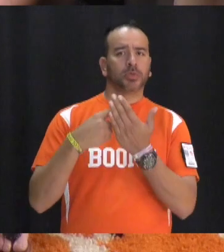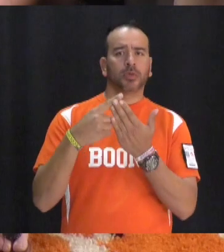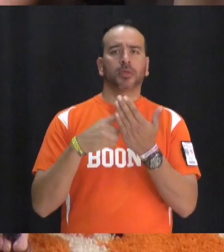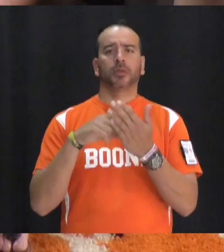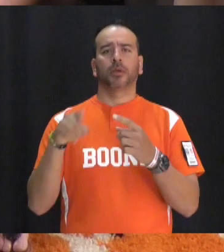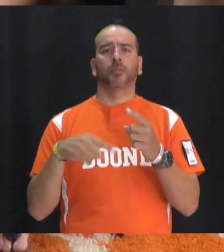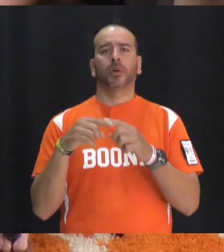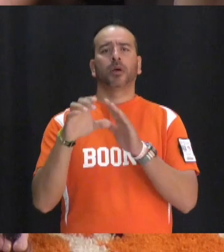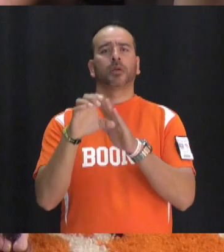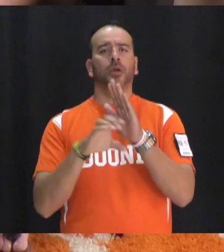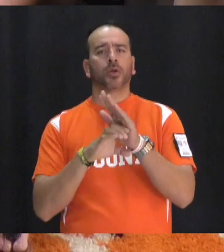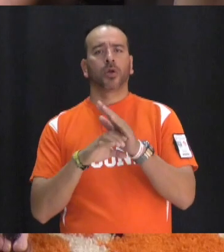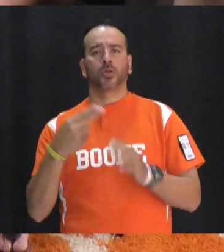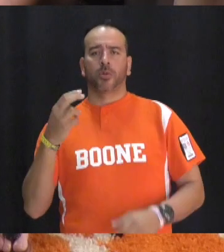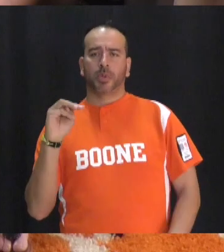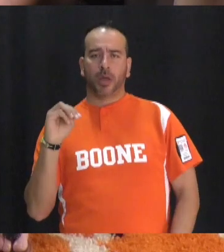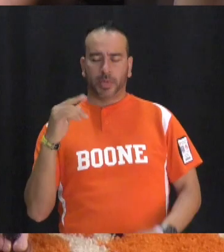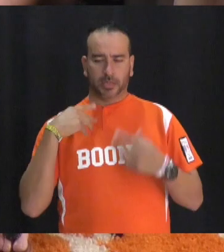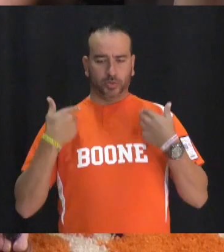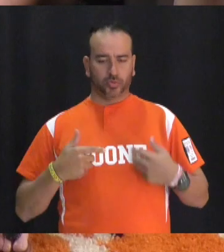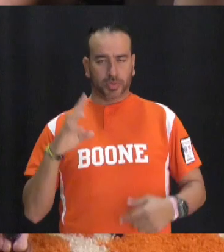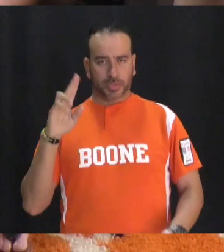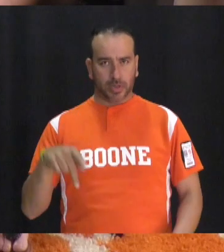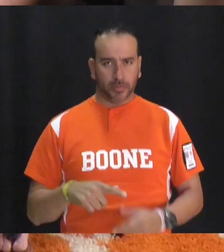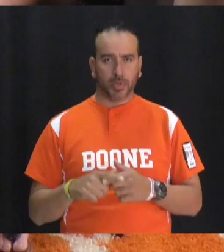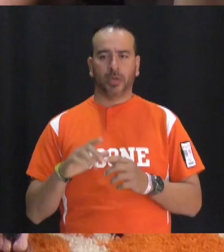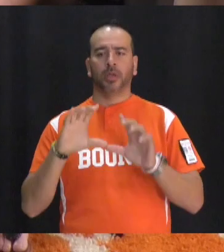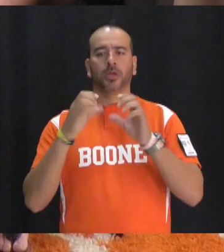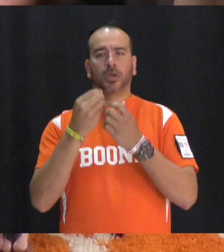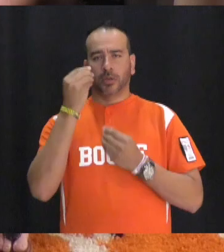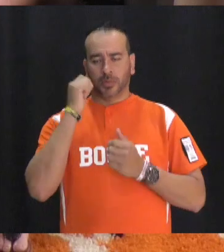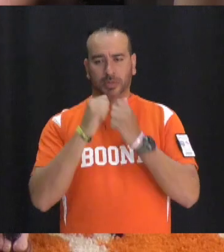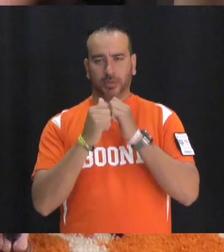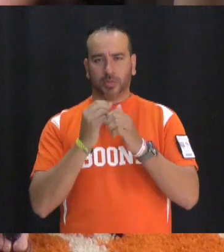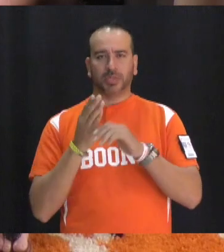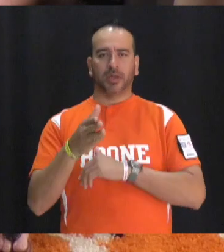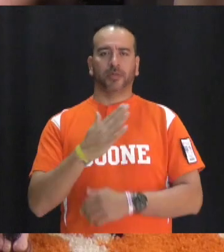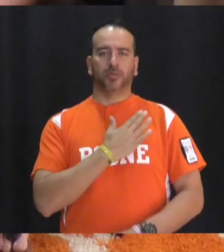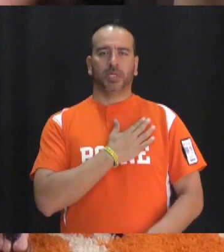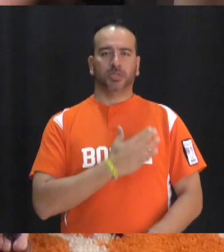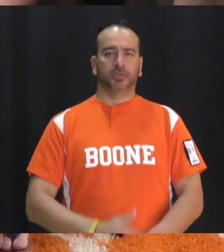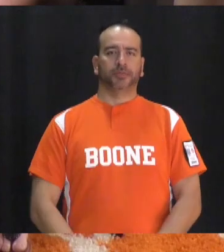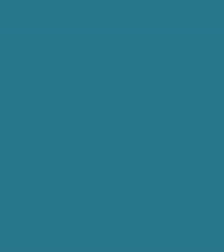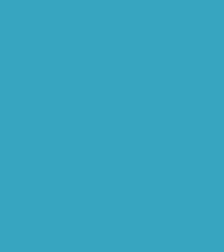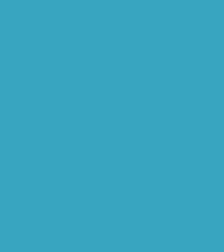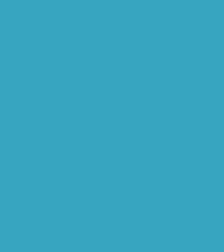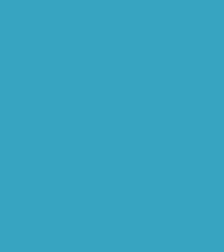code of conduct homecoming dress-up club news and sports all this and more coming up right after the pledge